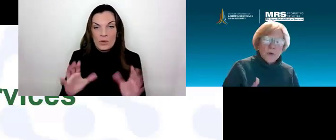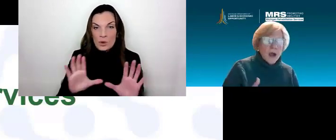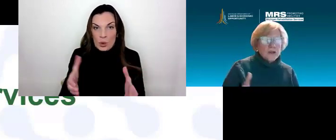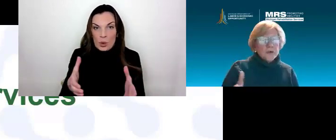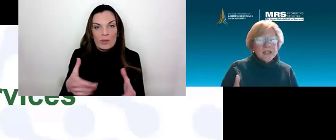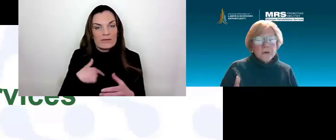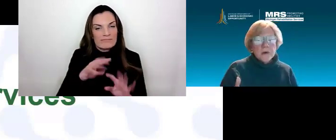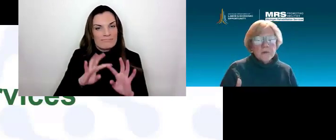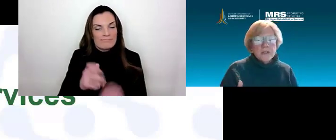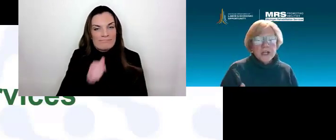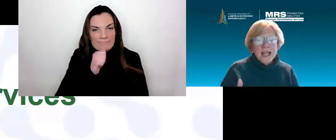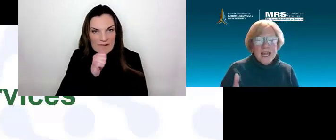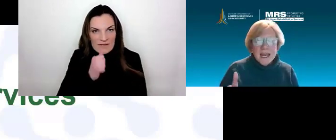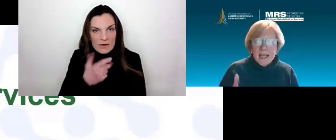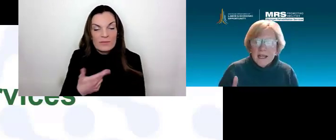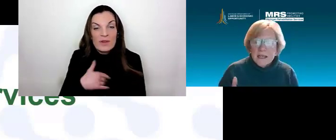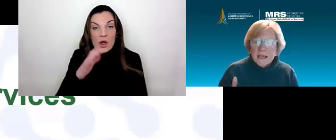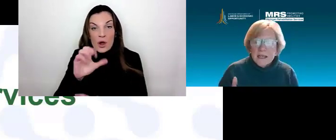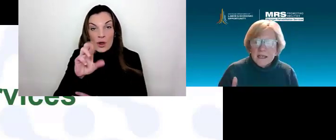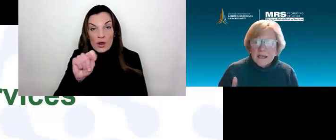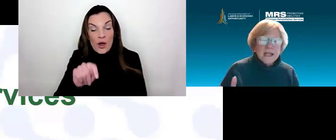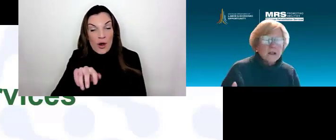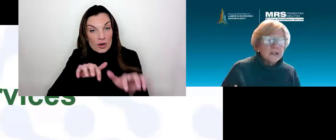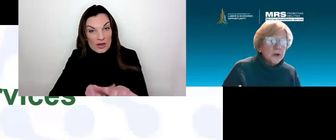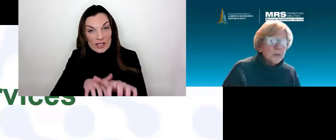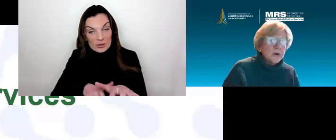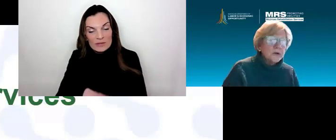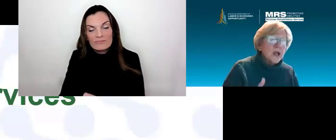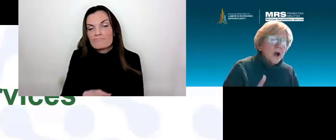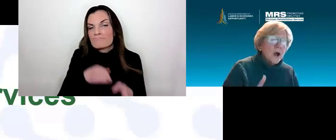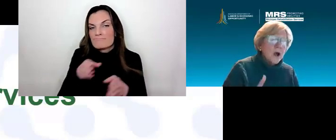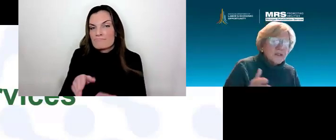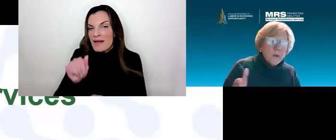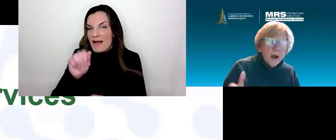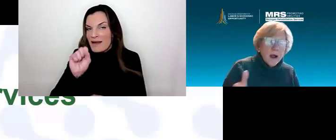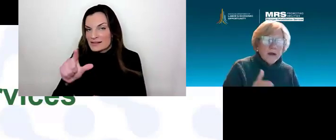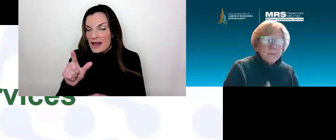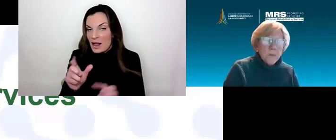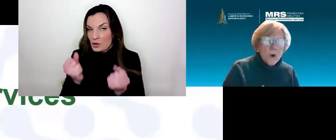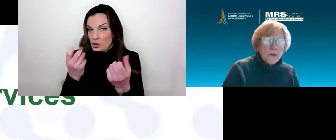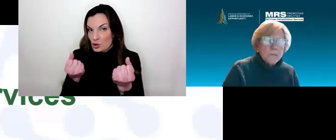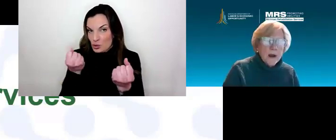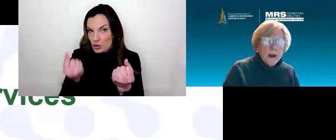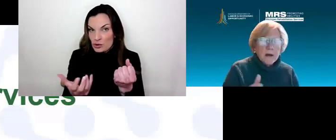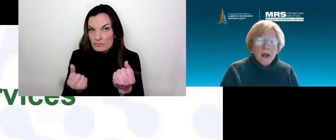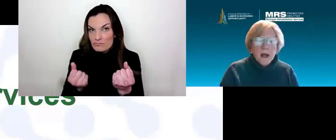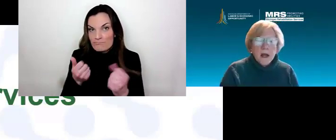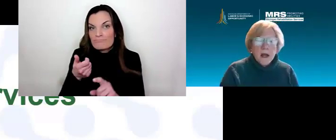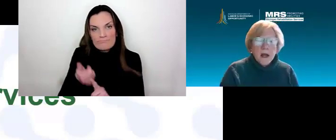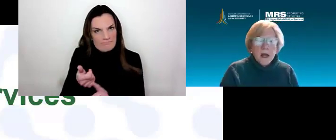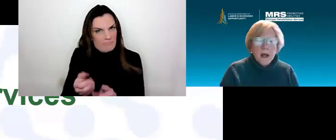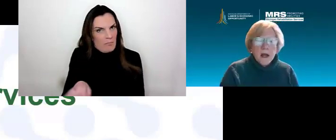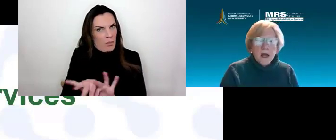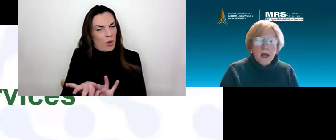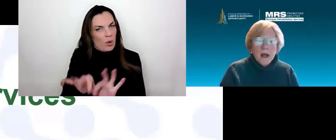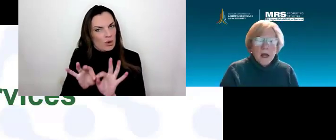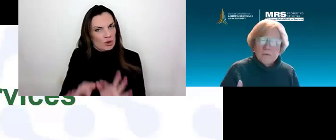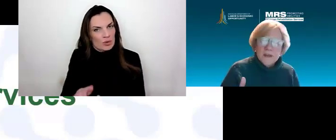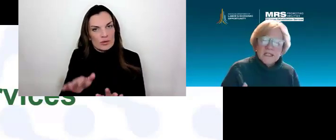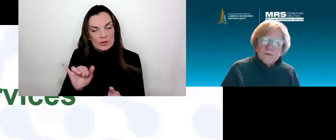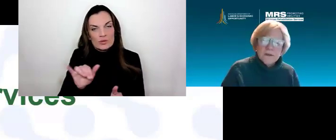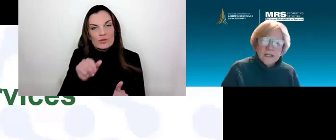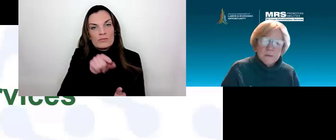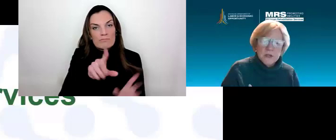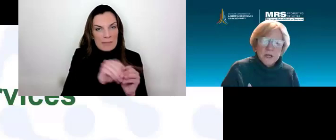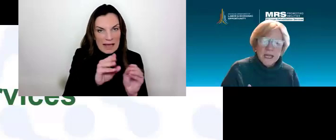Now CART transcription and ASL interpreters also are an important part of meetings